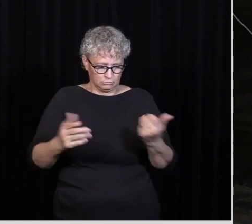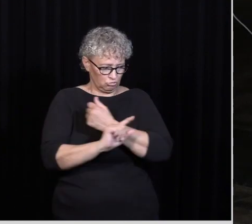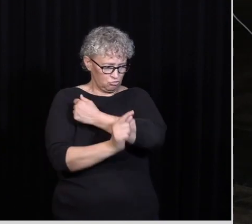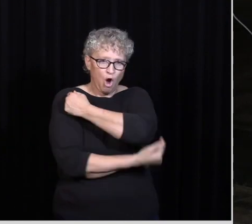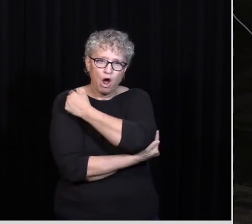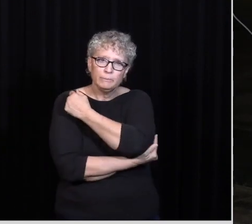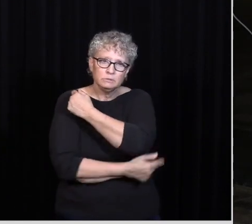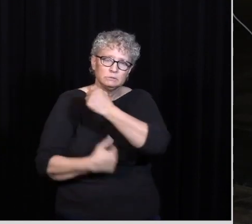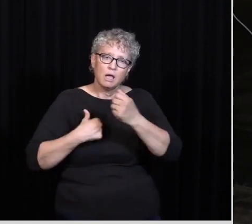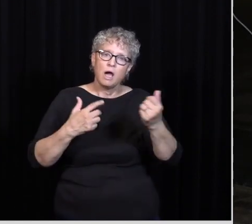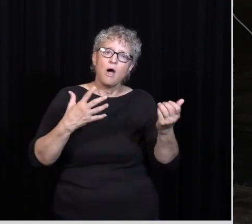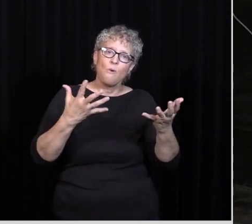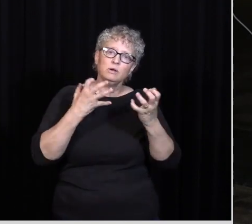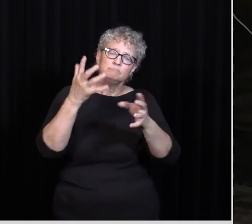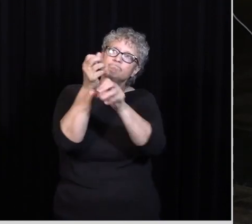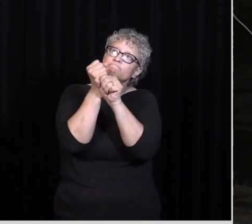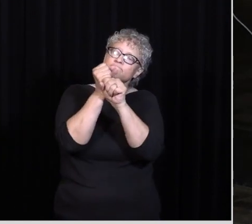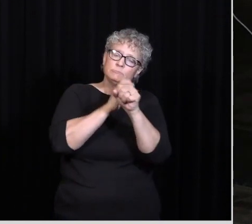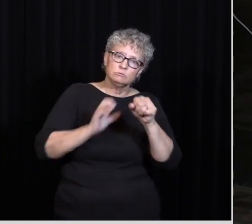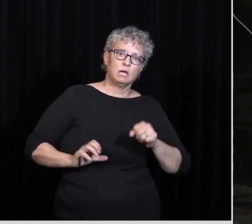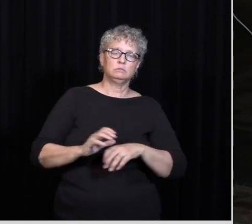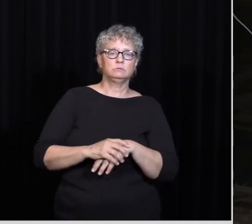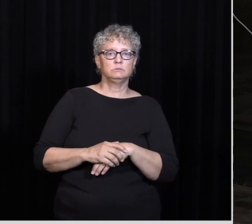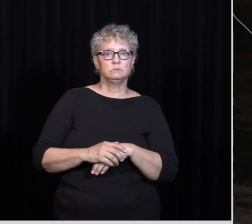Gain Christ And what Paul Is Really Doing Is He's